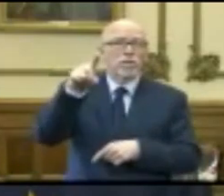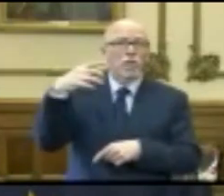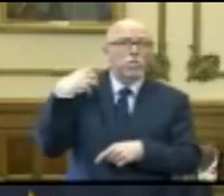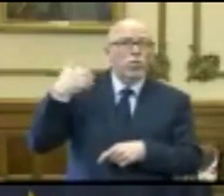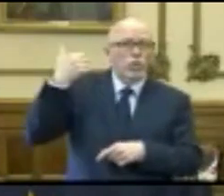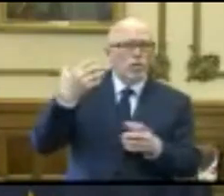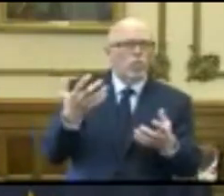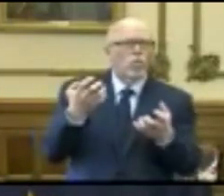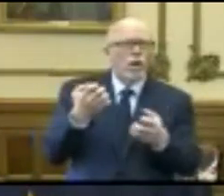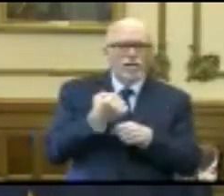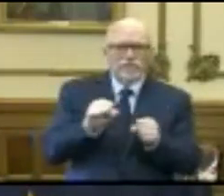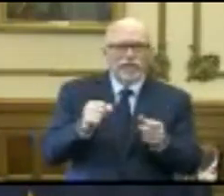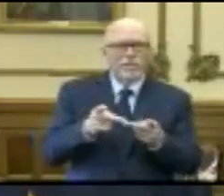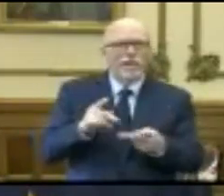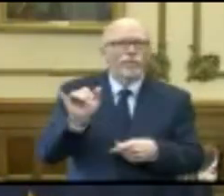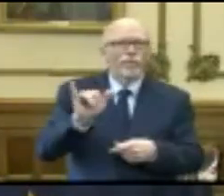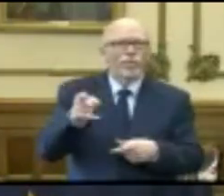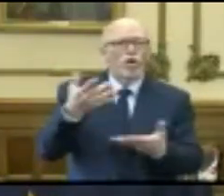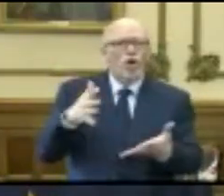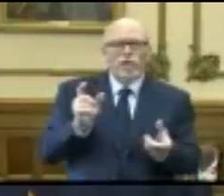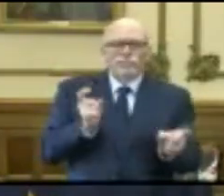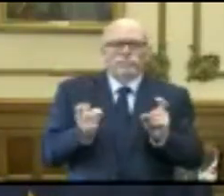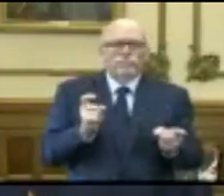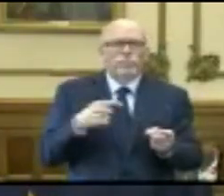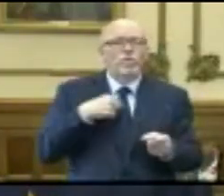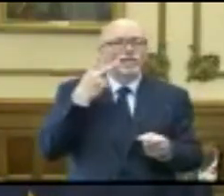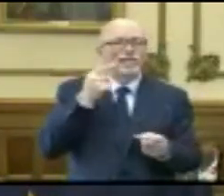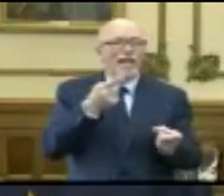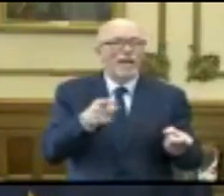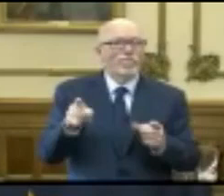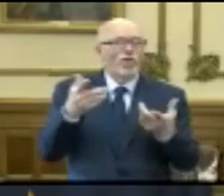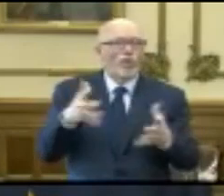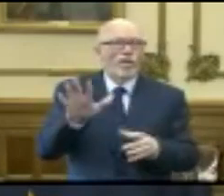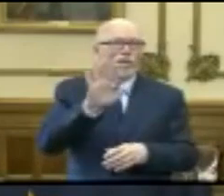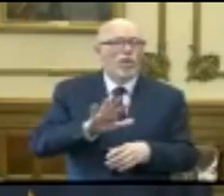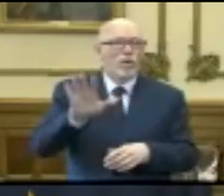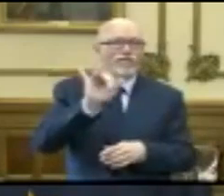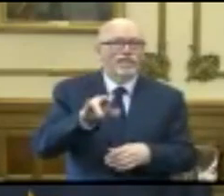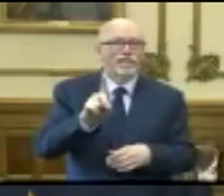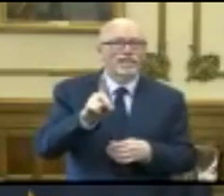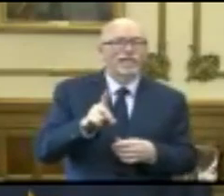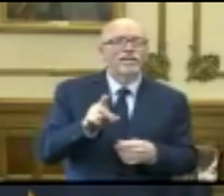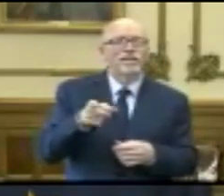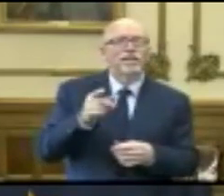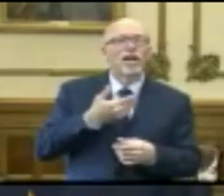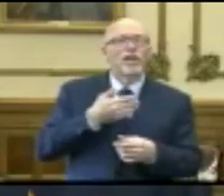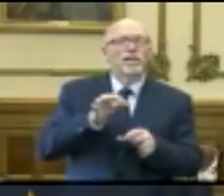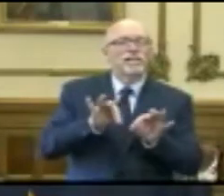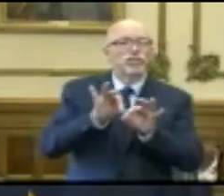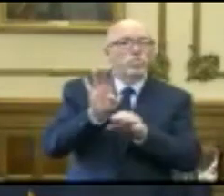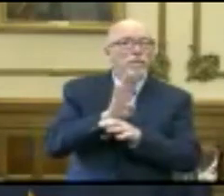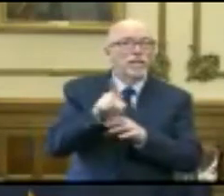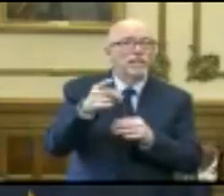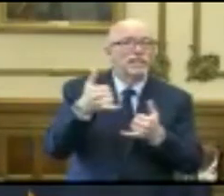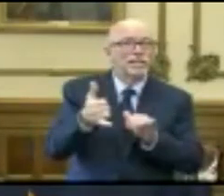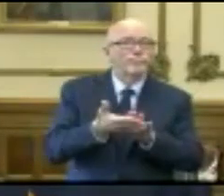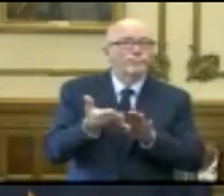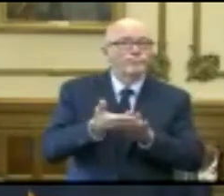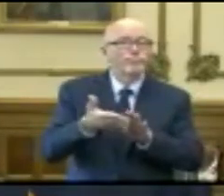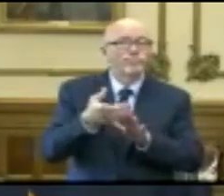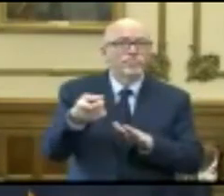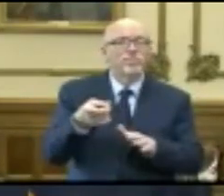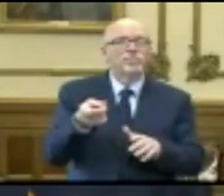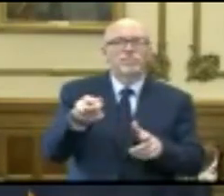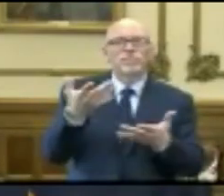and are providing that. They're already adapting. We've already seen this occur all over the state of Indiana with our essential businesses that are operating.